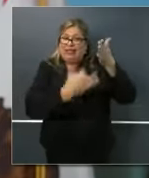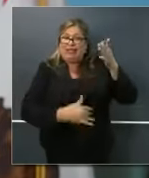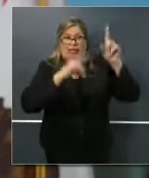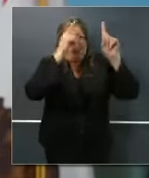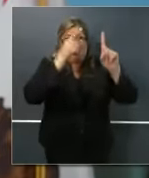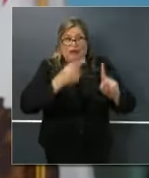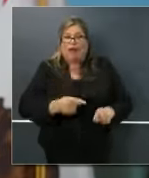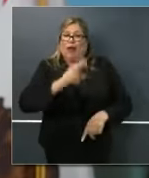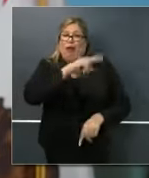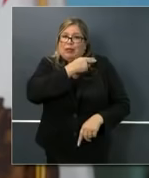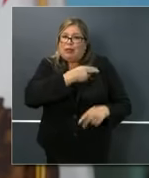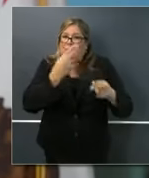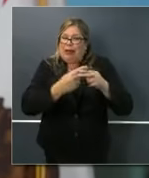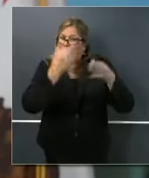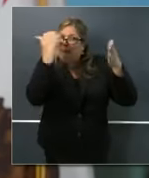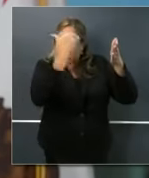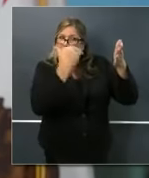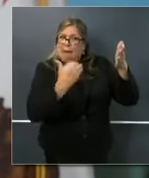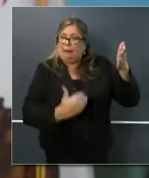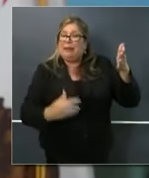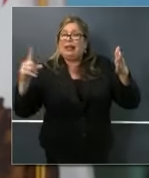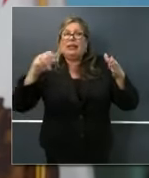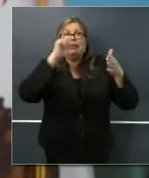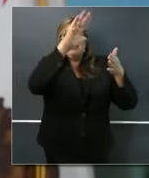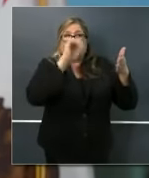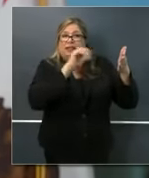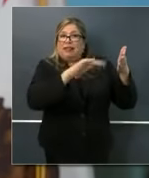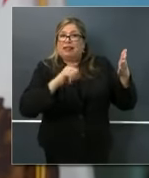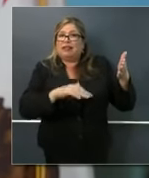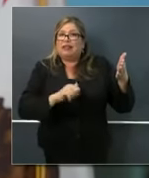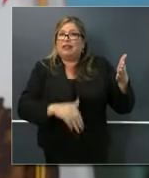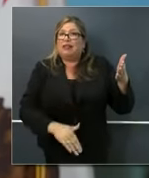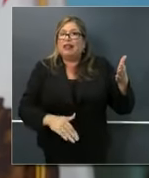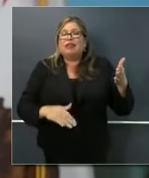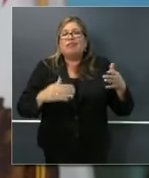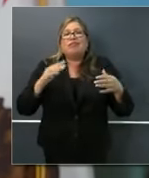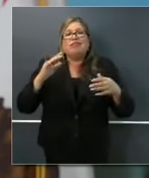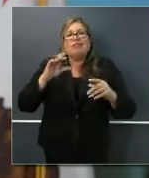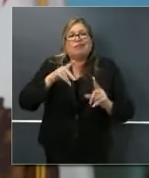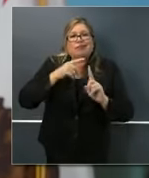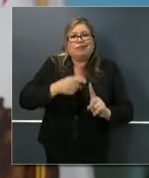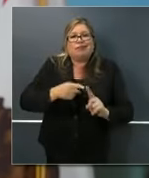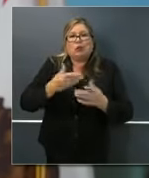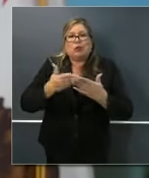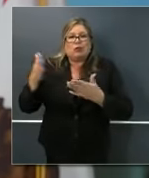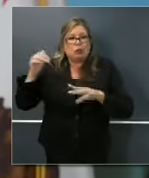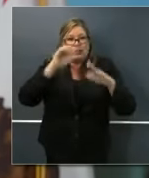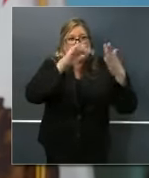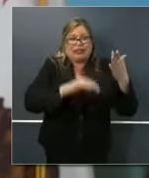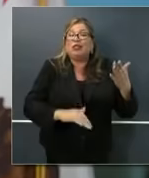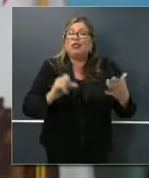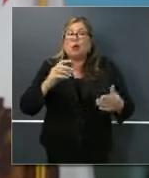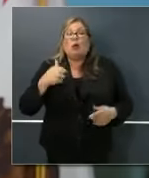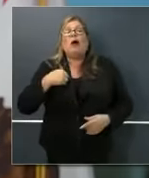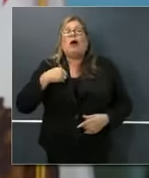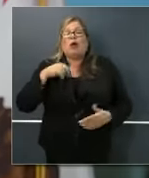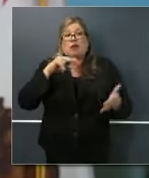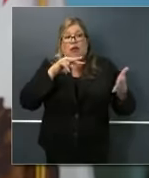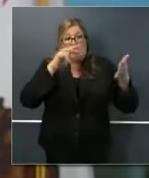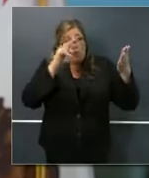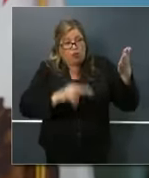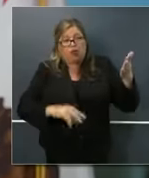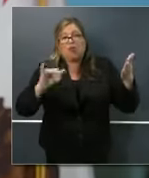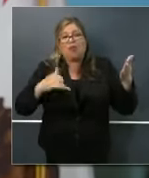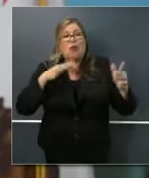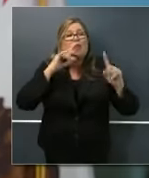specific hospitals. That's where he had been sending those resources. And I look forward to learning more about where they